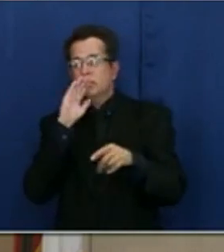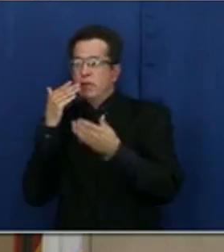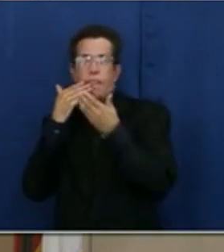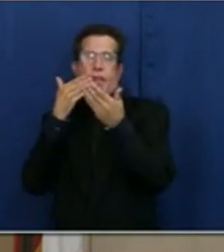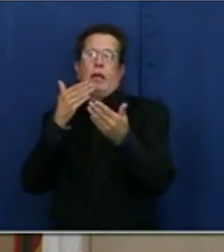that regard.